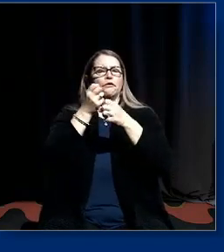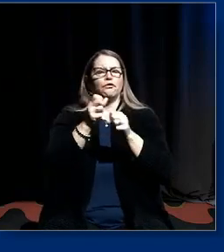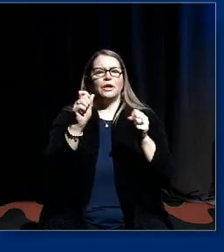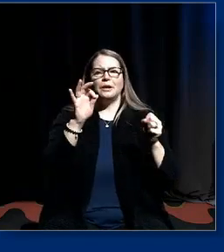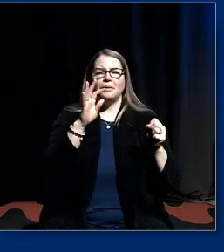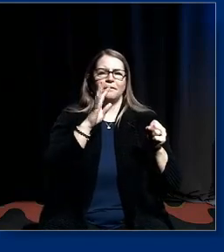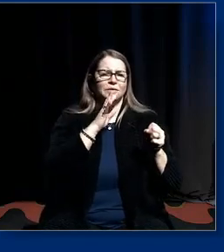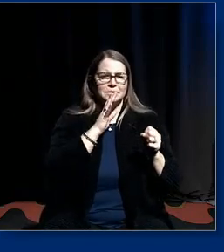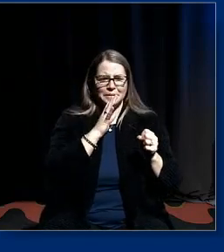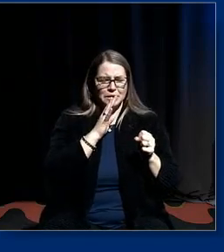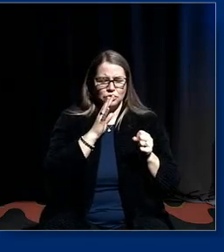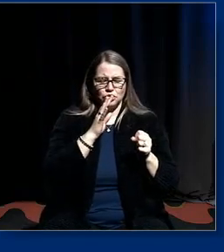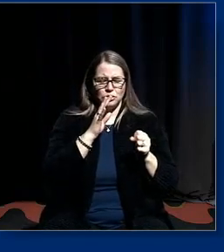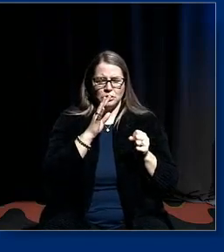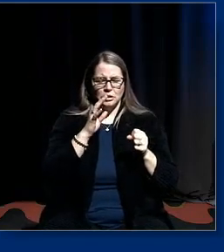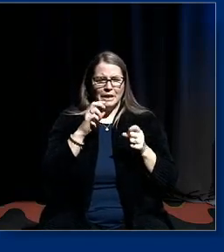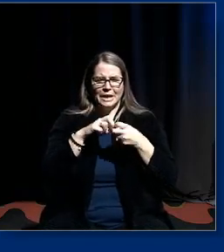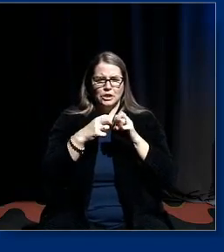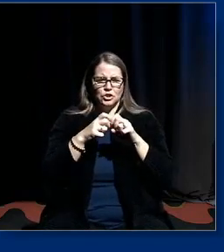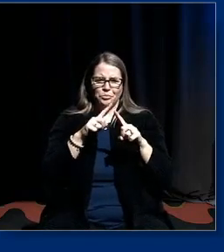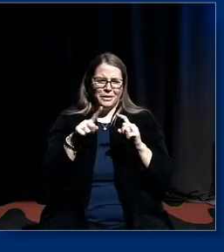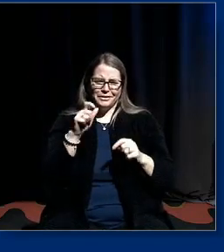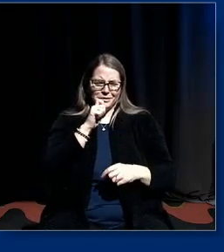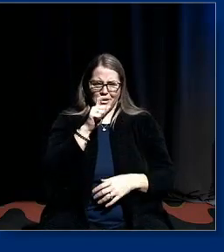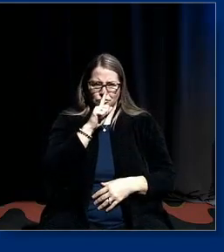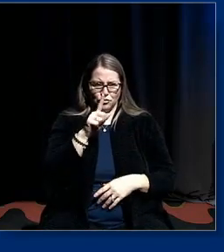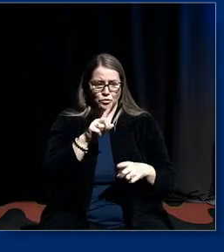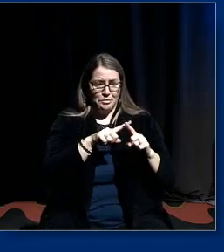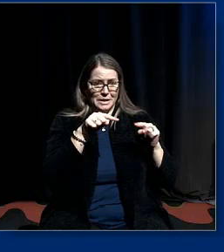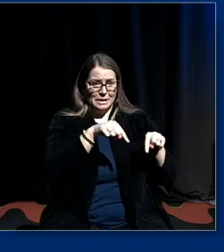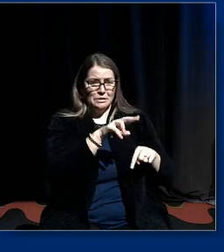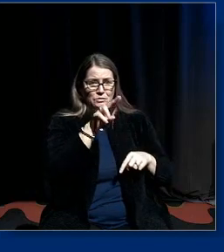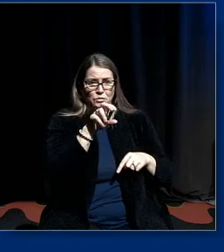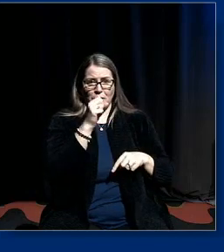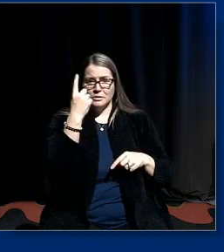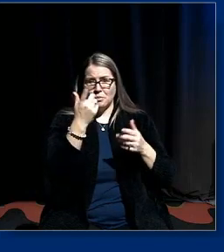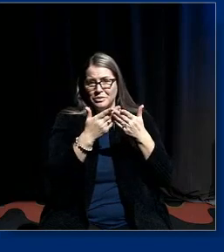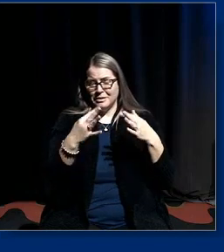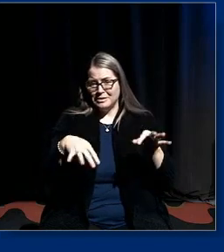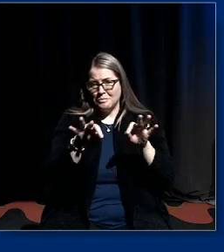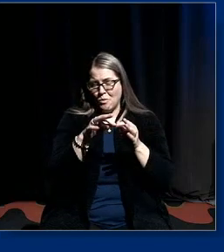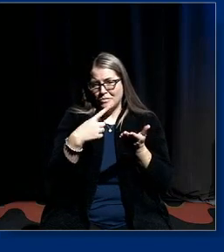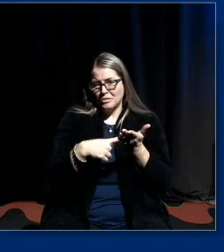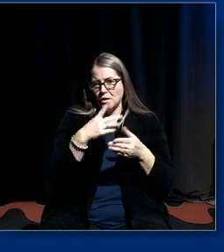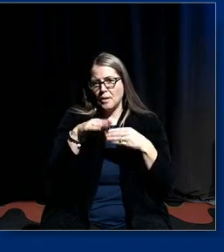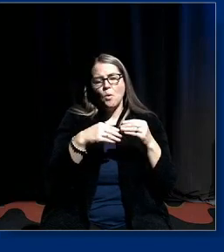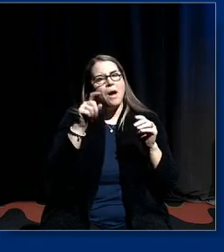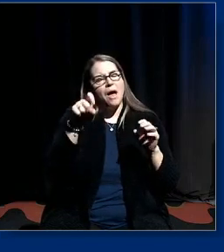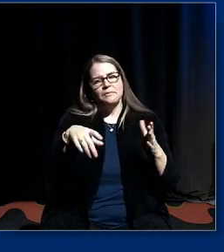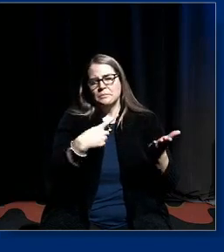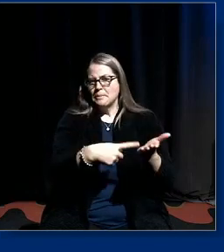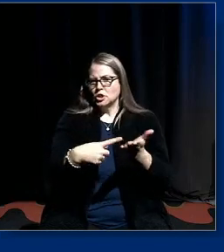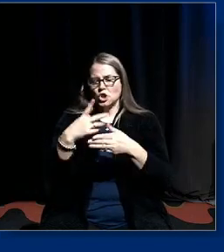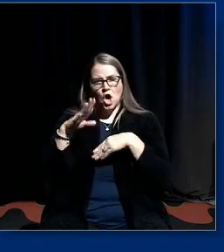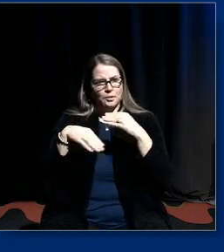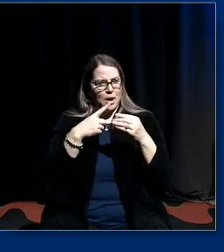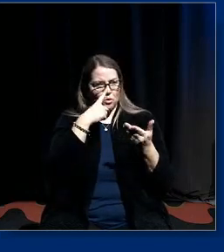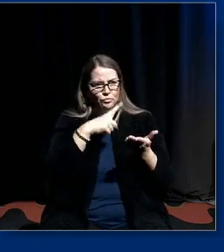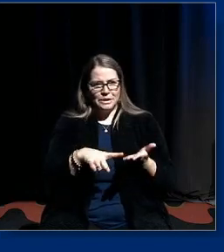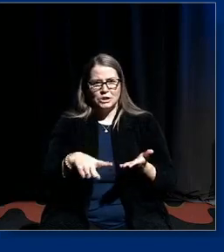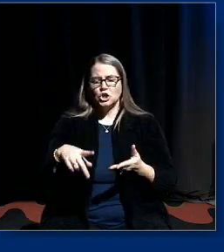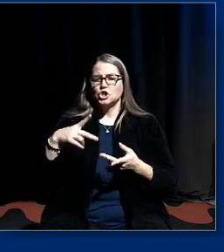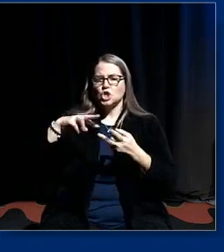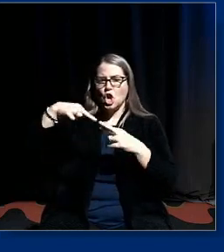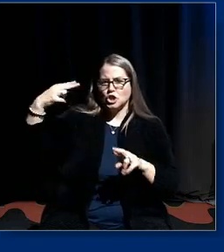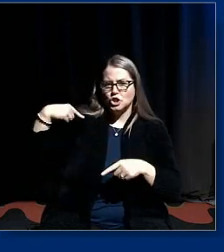and and as in the states one of the key things that they always talk about is well we must be able to talk about research on genetics